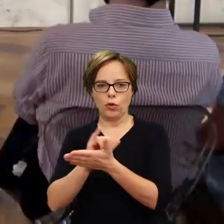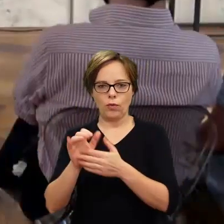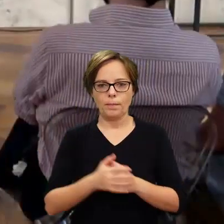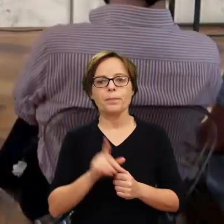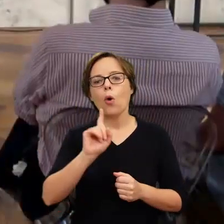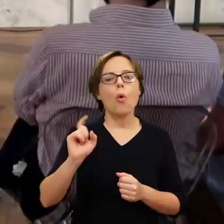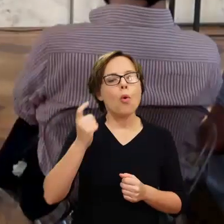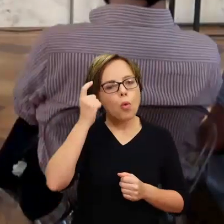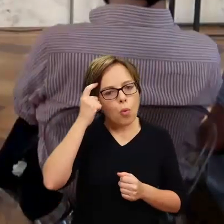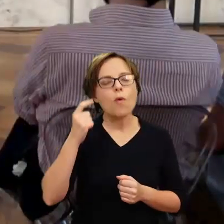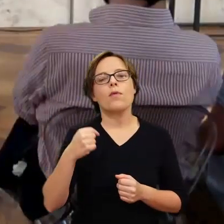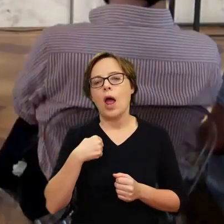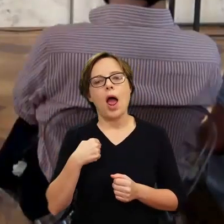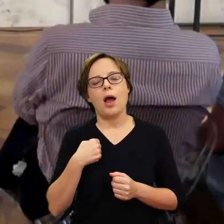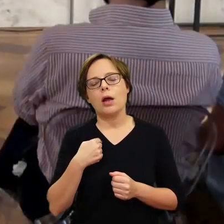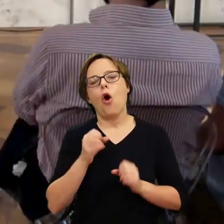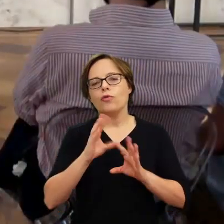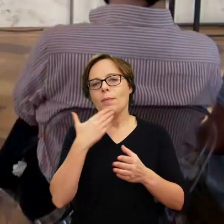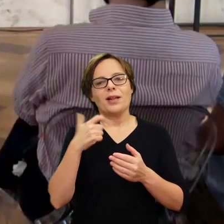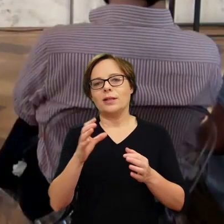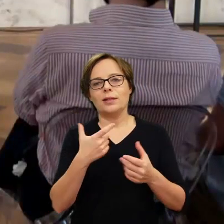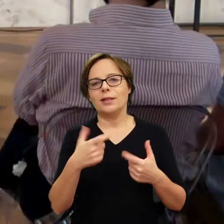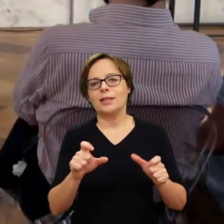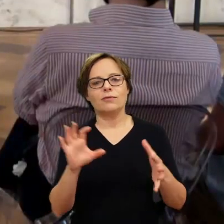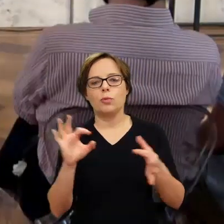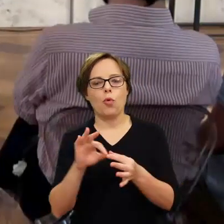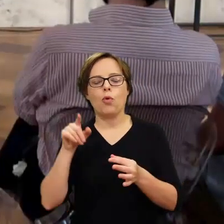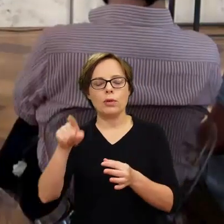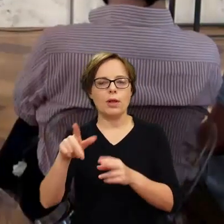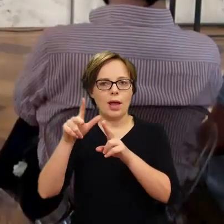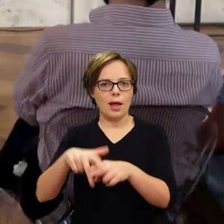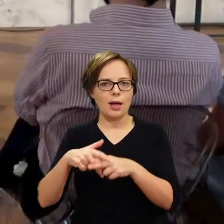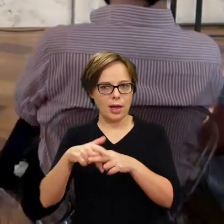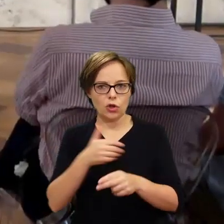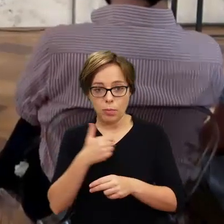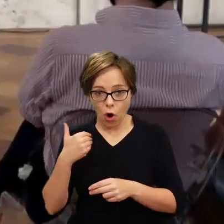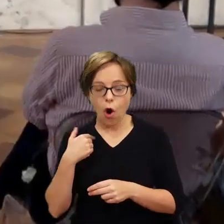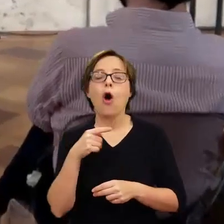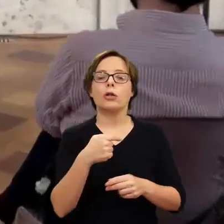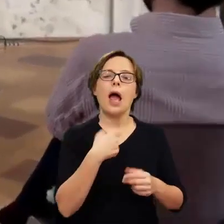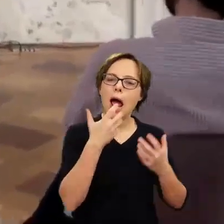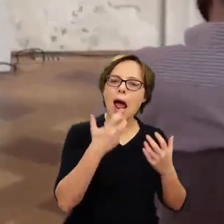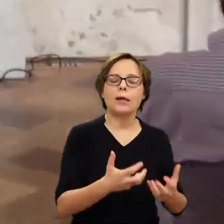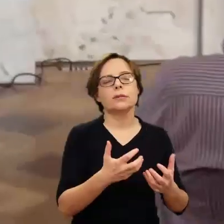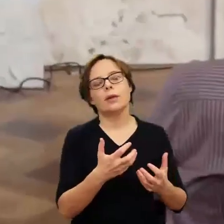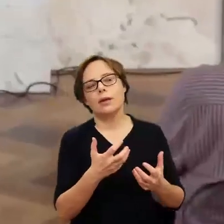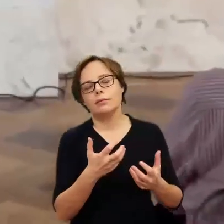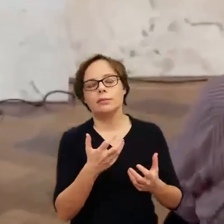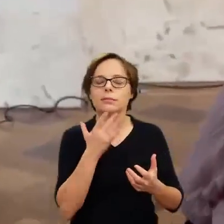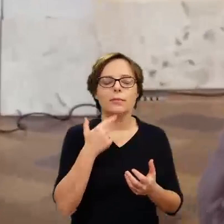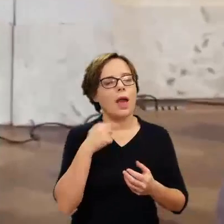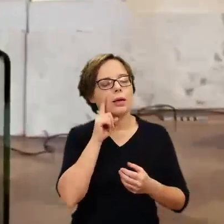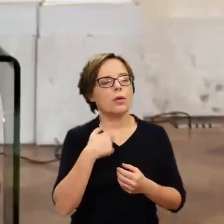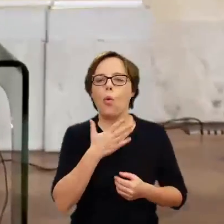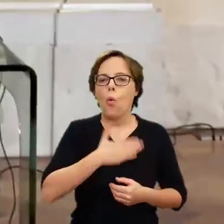I mean, a particular favorite of mine, which has nothing to do with a Polish writer, is Malczewski. I'm a great fan of Malczewski, and I'd love to see lots of Malczewski in New York, where